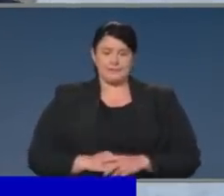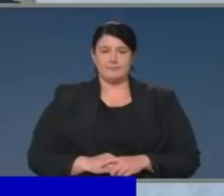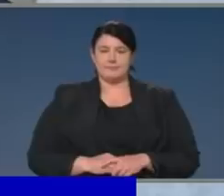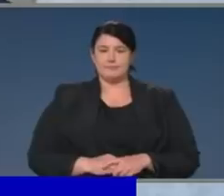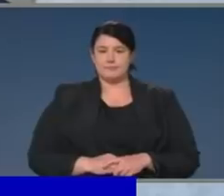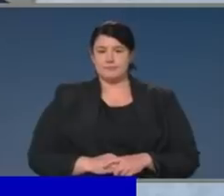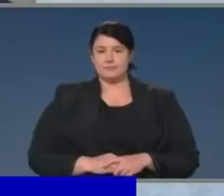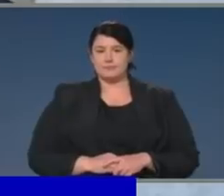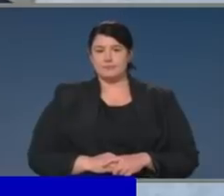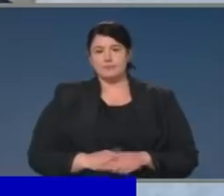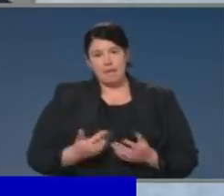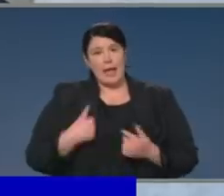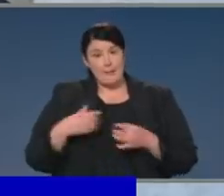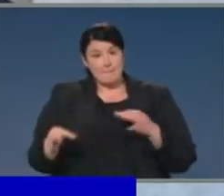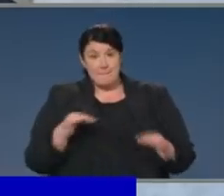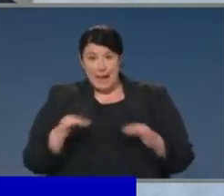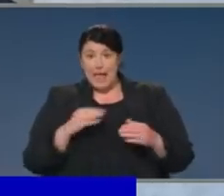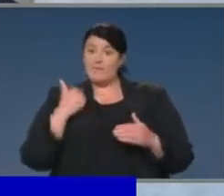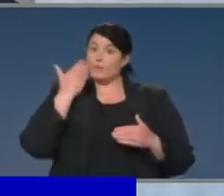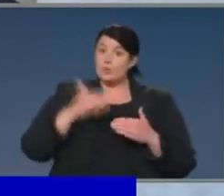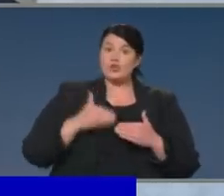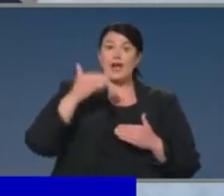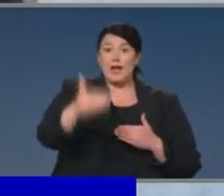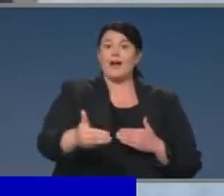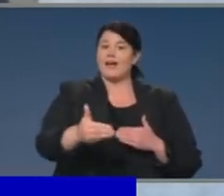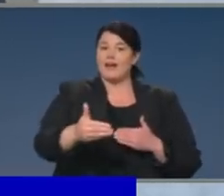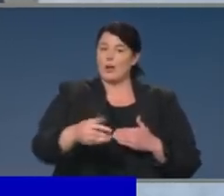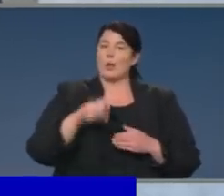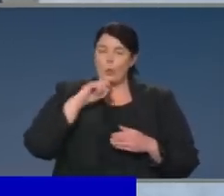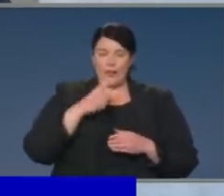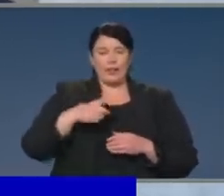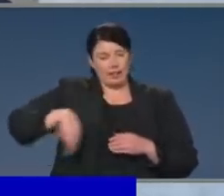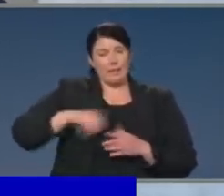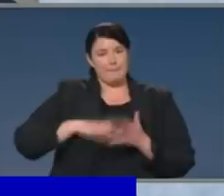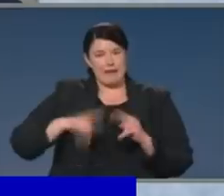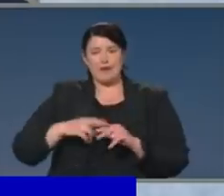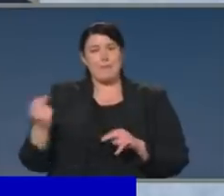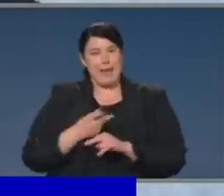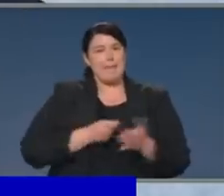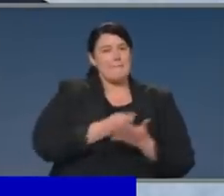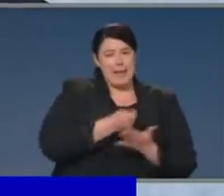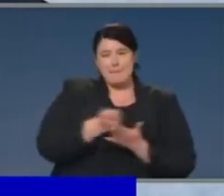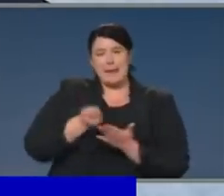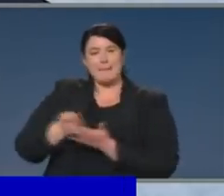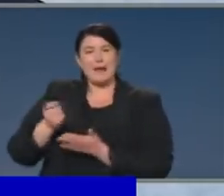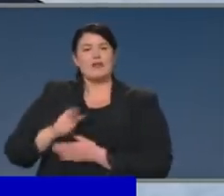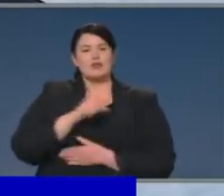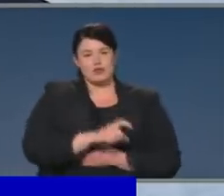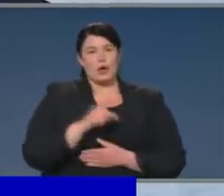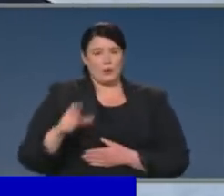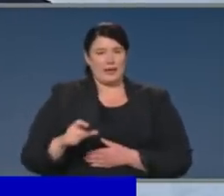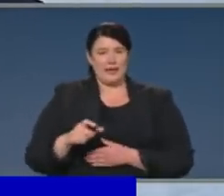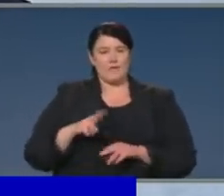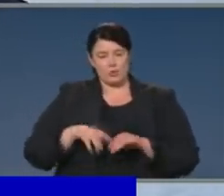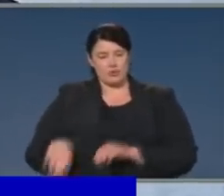But the intention was always to return to the payment arrangements and subsidy arrangements that had been put in place